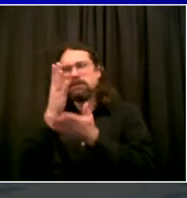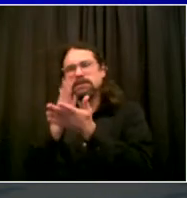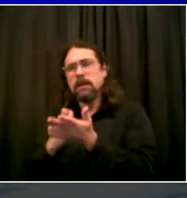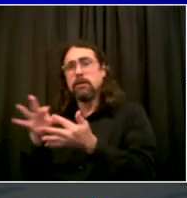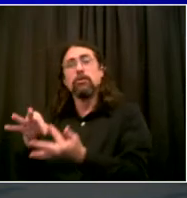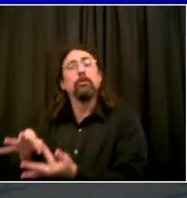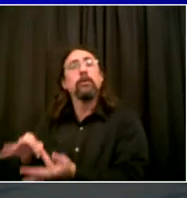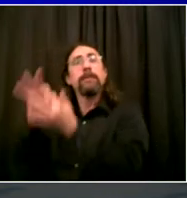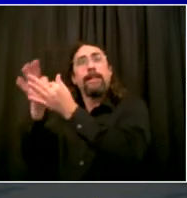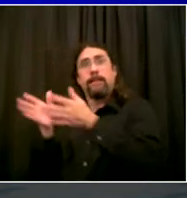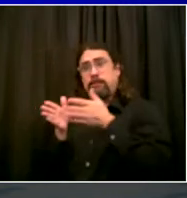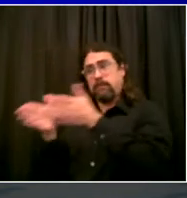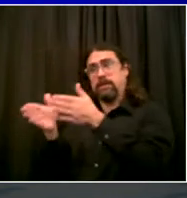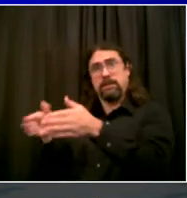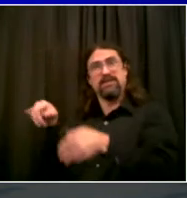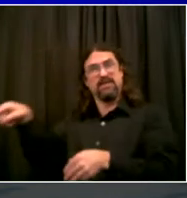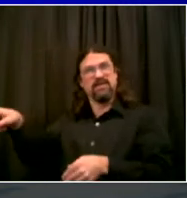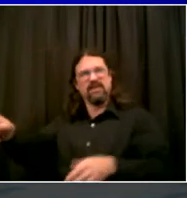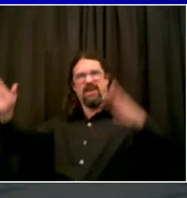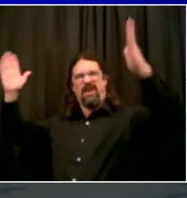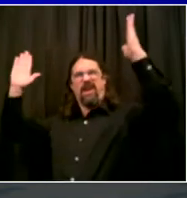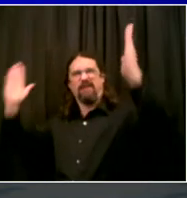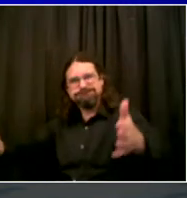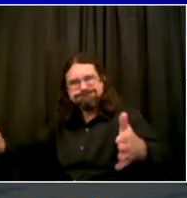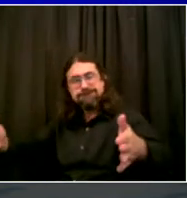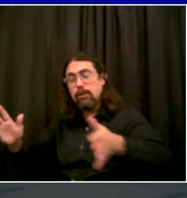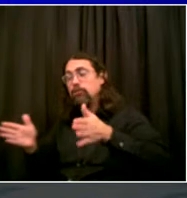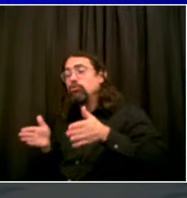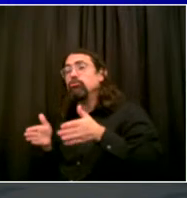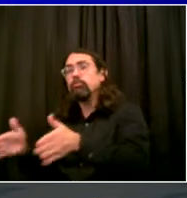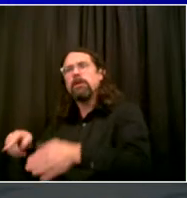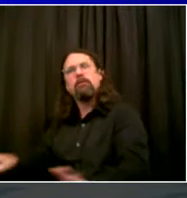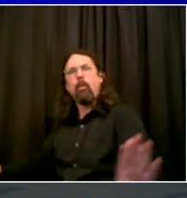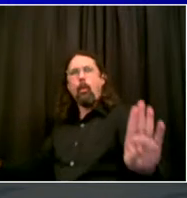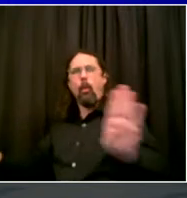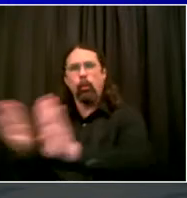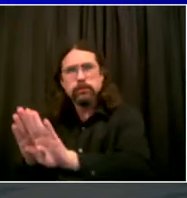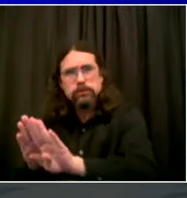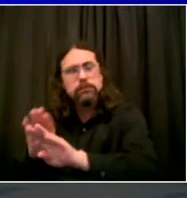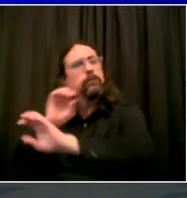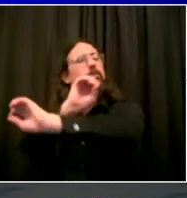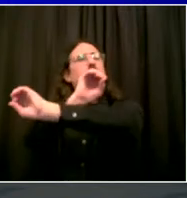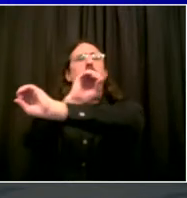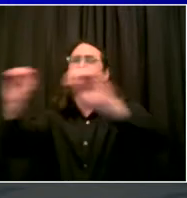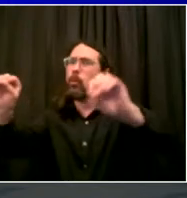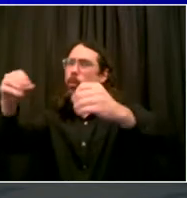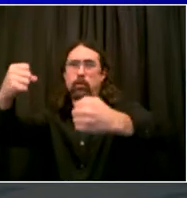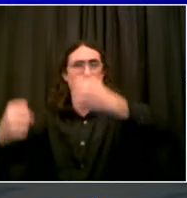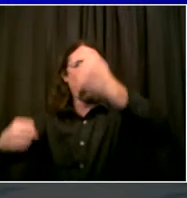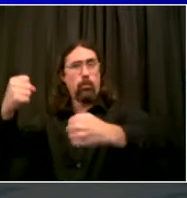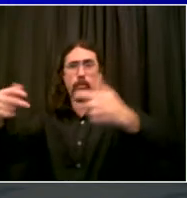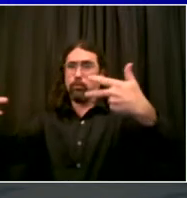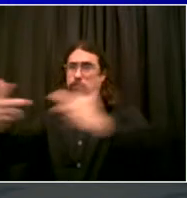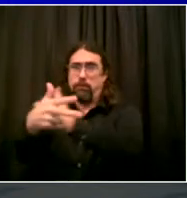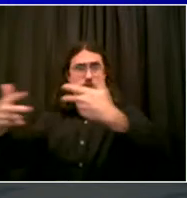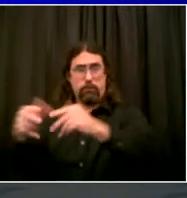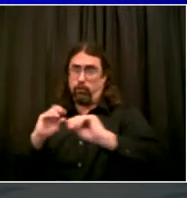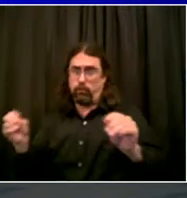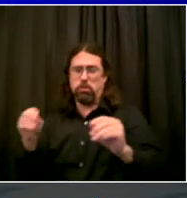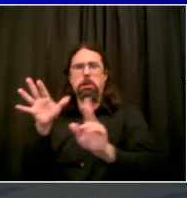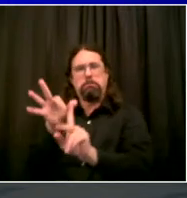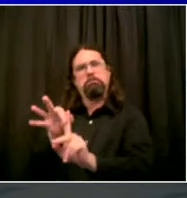street, open restaurant on the block, they may join that. They may work with the partners that are already closing the street in order to